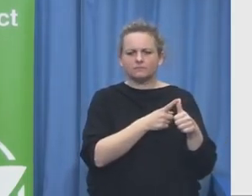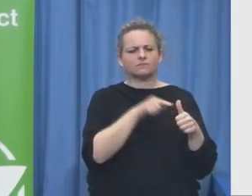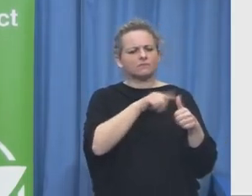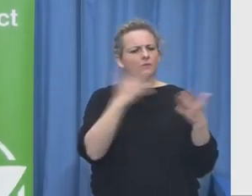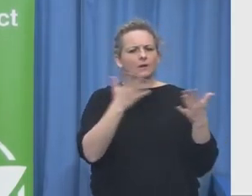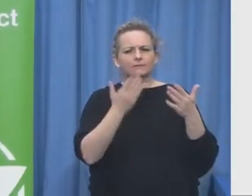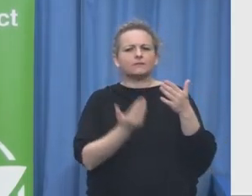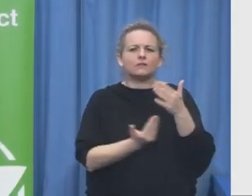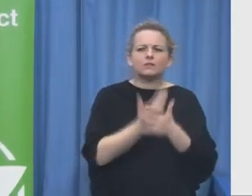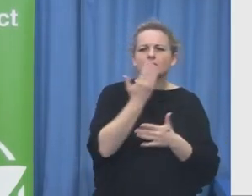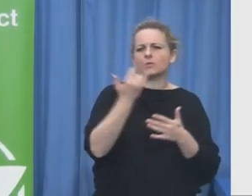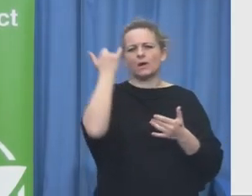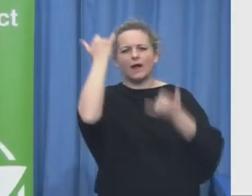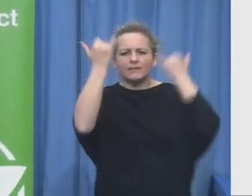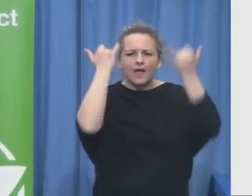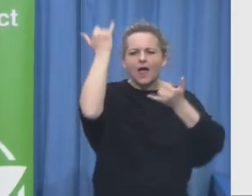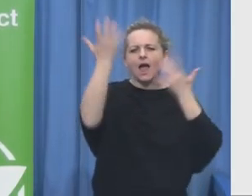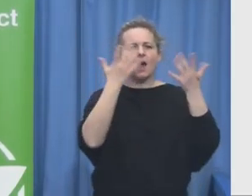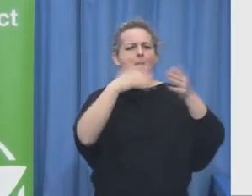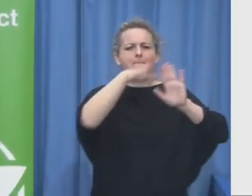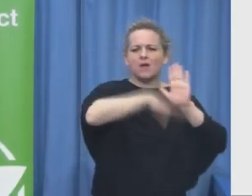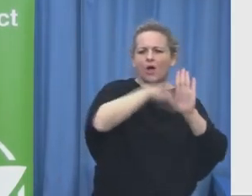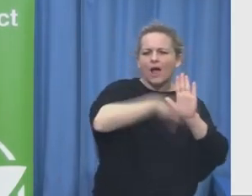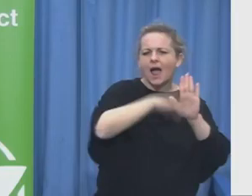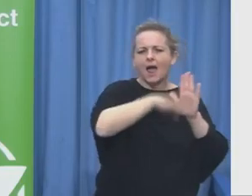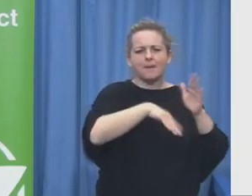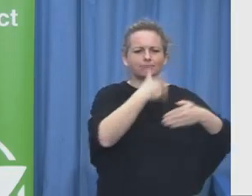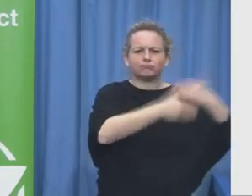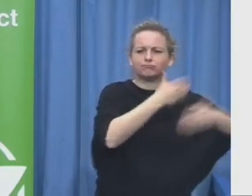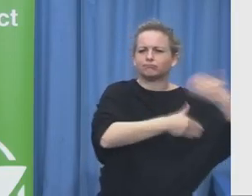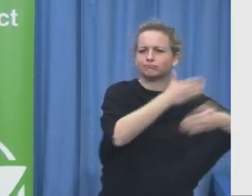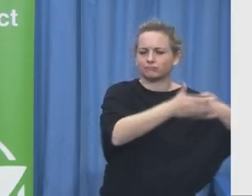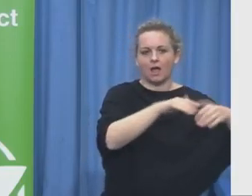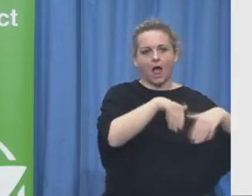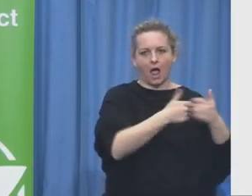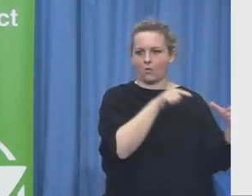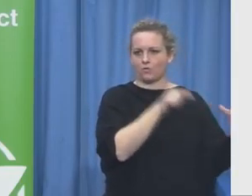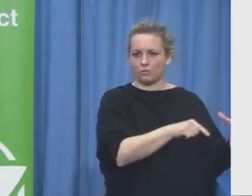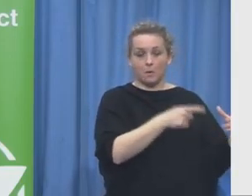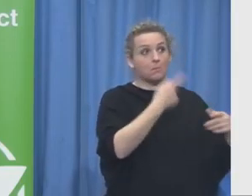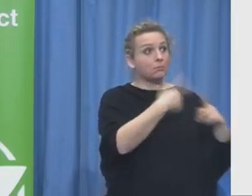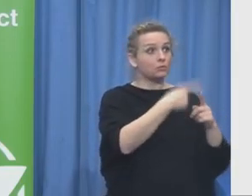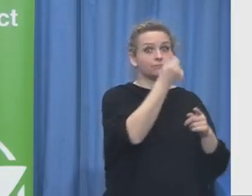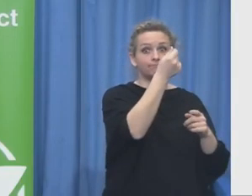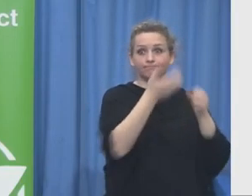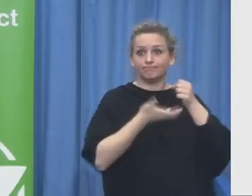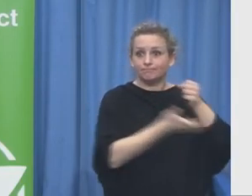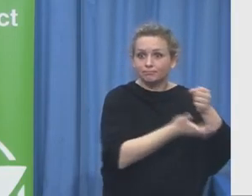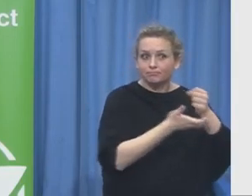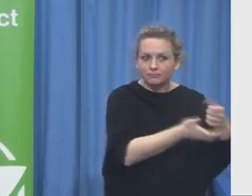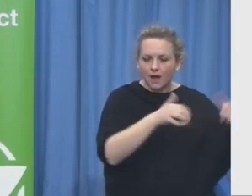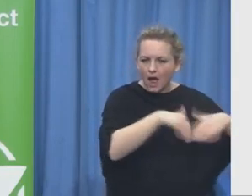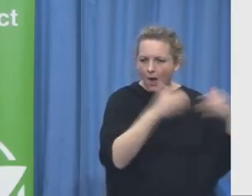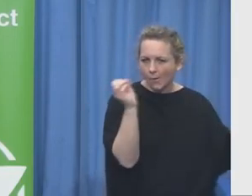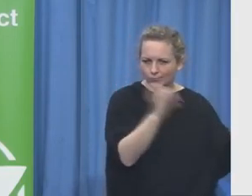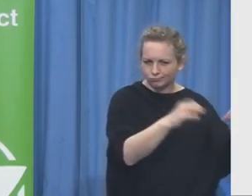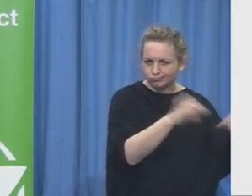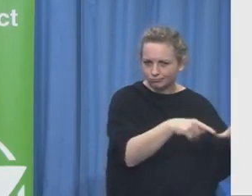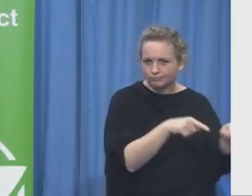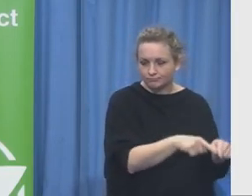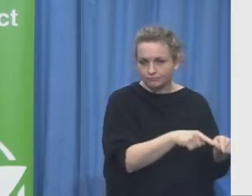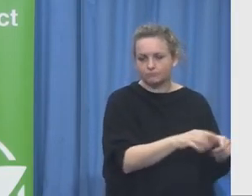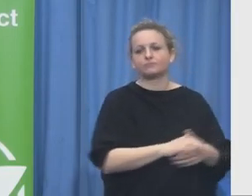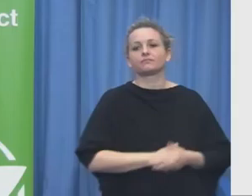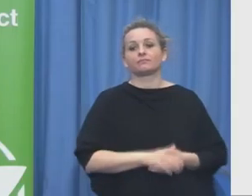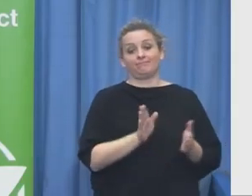pilots and ideas on the ground through grants which is very known in the world of foundation but our other arm which